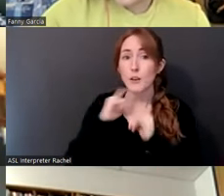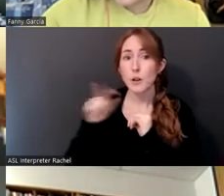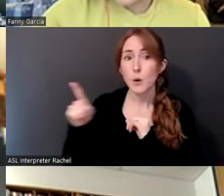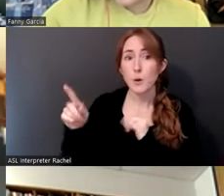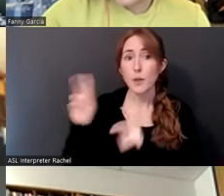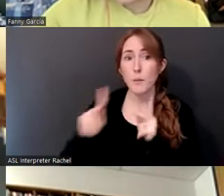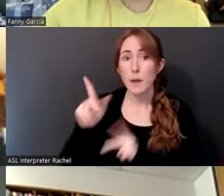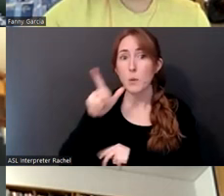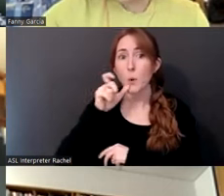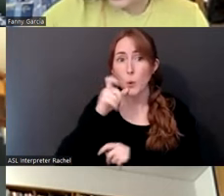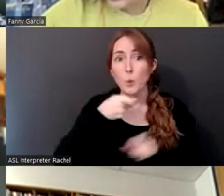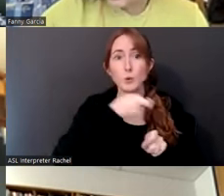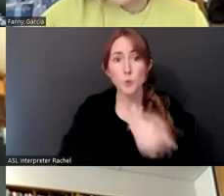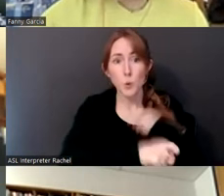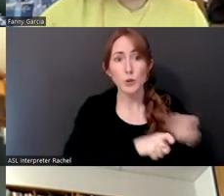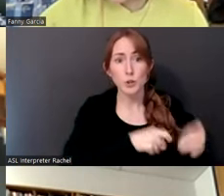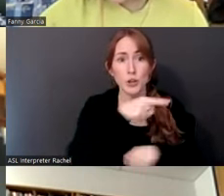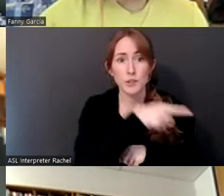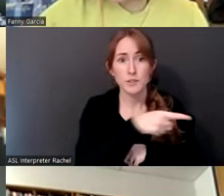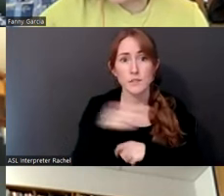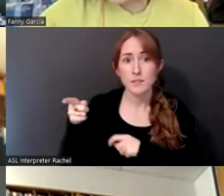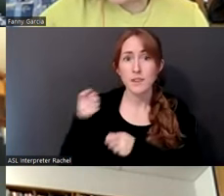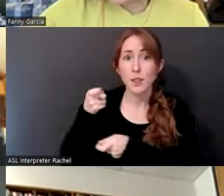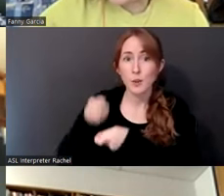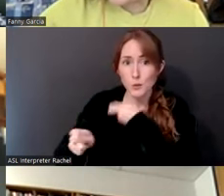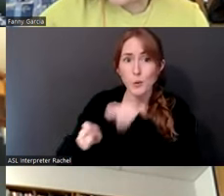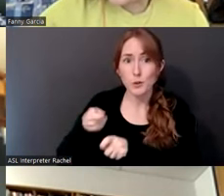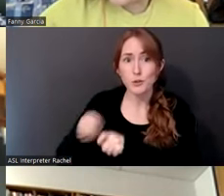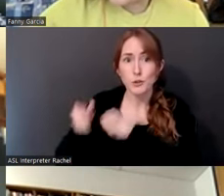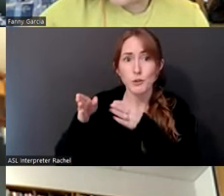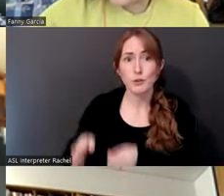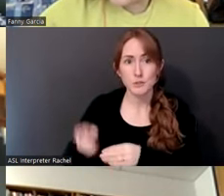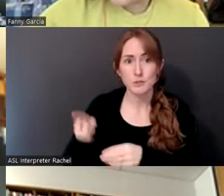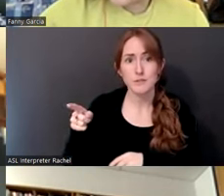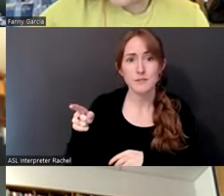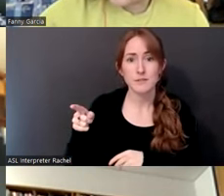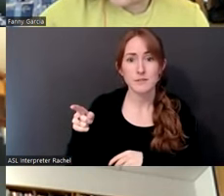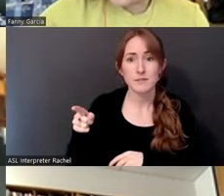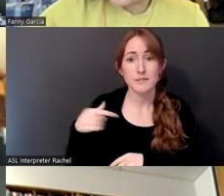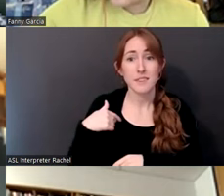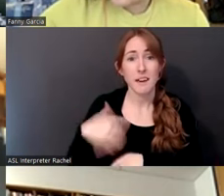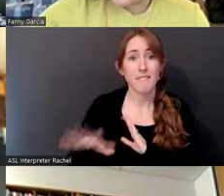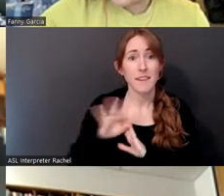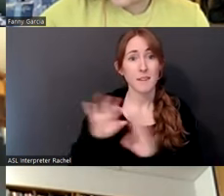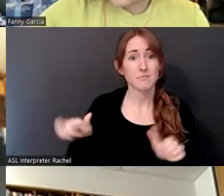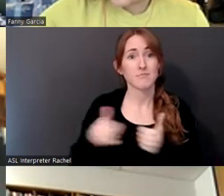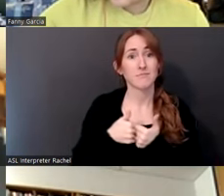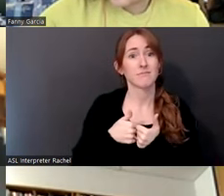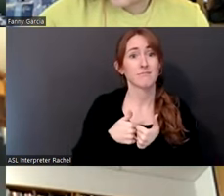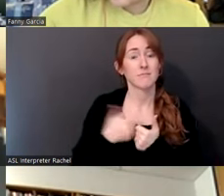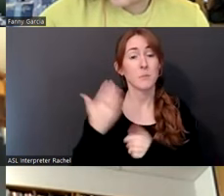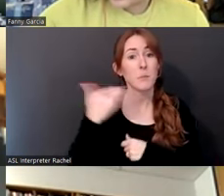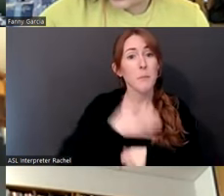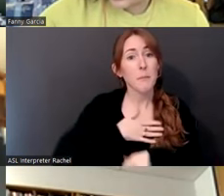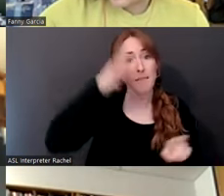and, um, our, um, I found very challenging, uh, how to handle this because my father was a survivor,